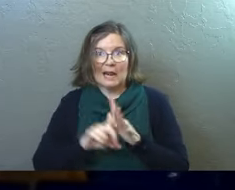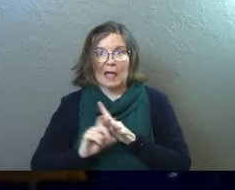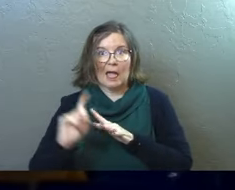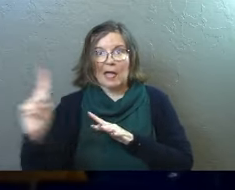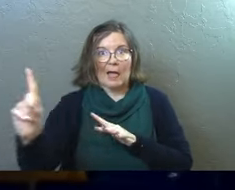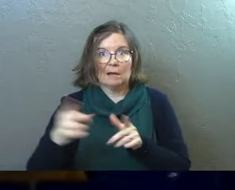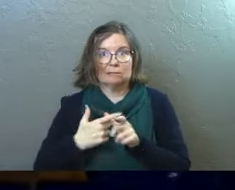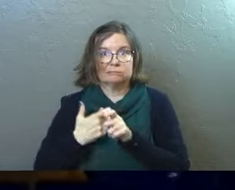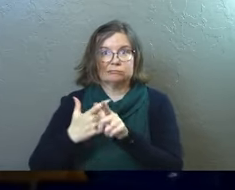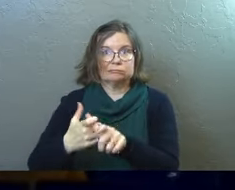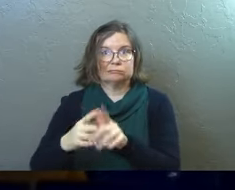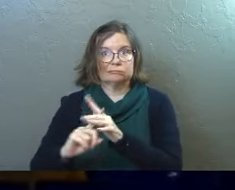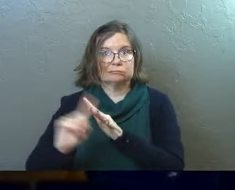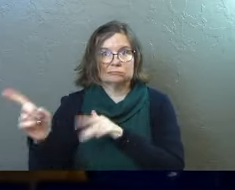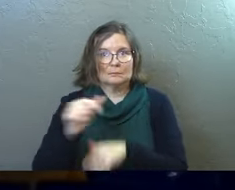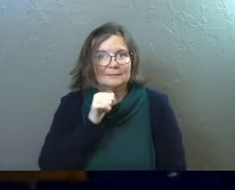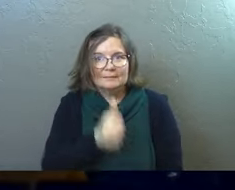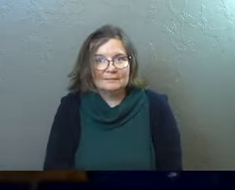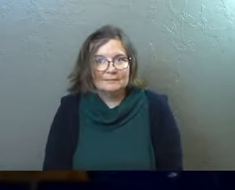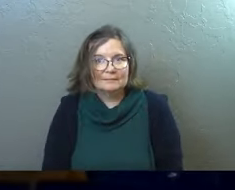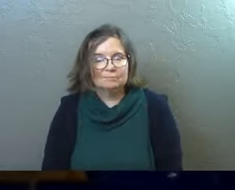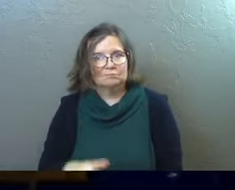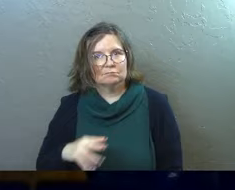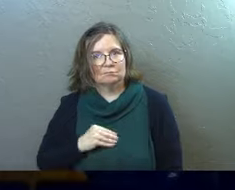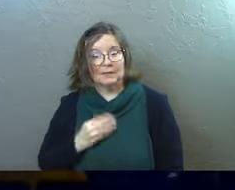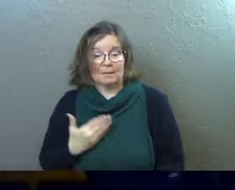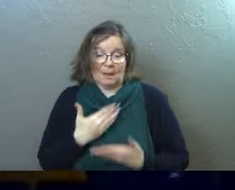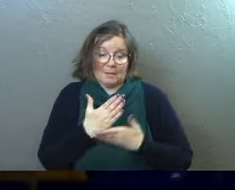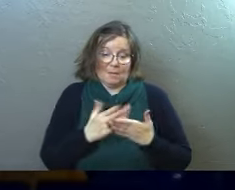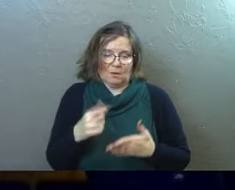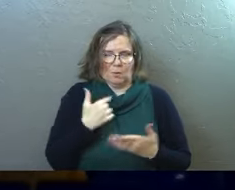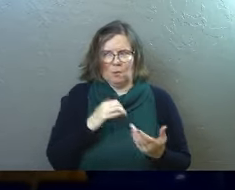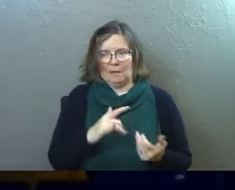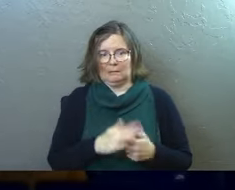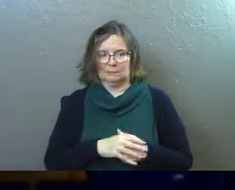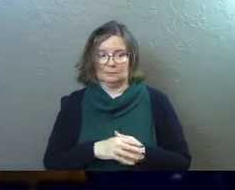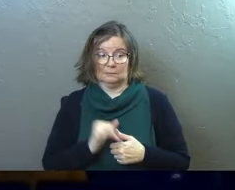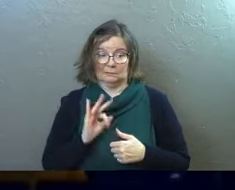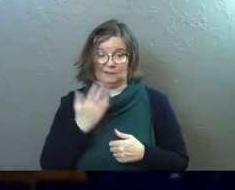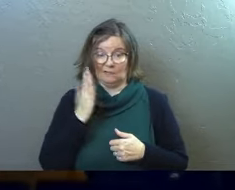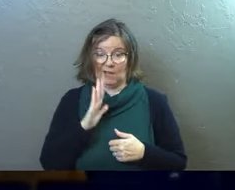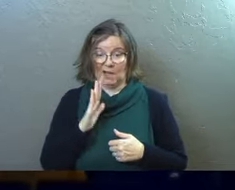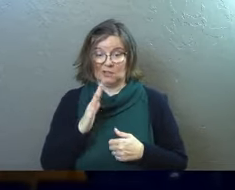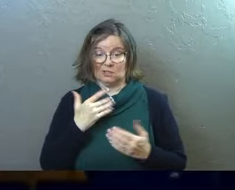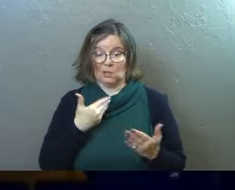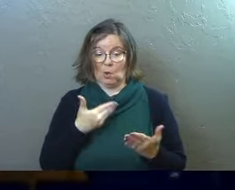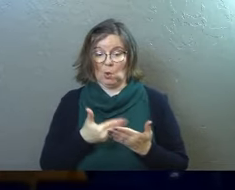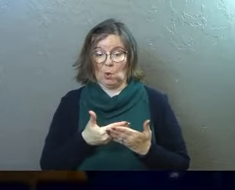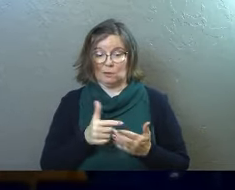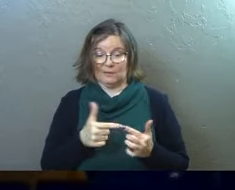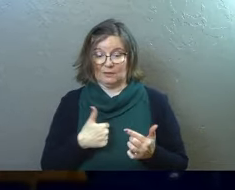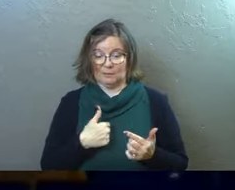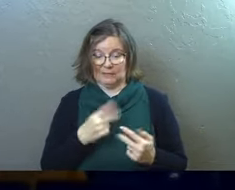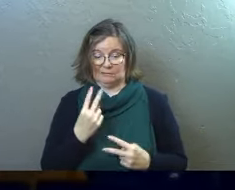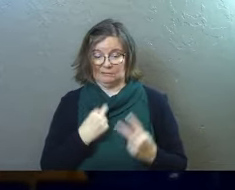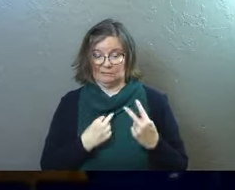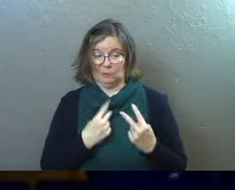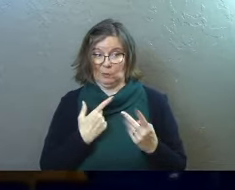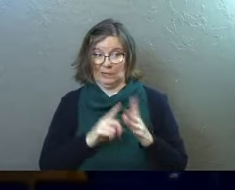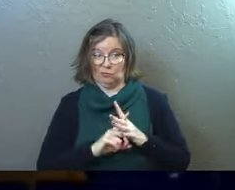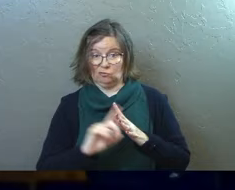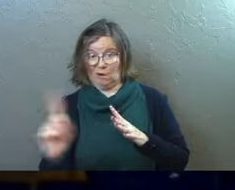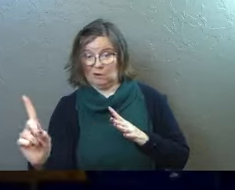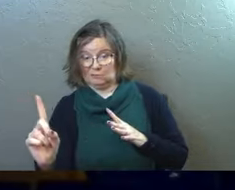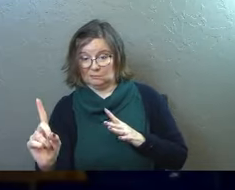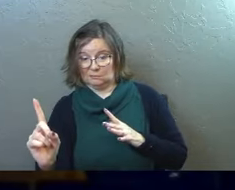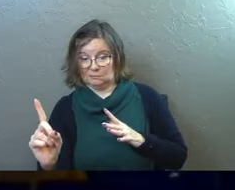screaming because it might be part of you. It's like, well, if God just got close enough to me, would he run screaming like